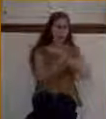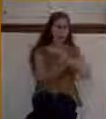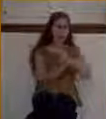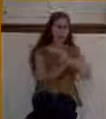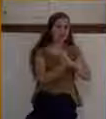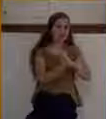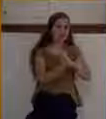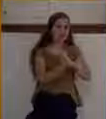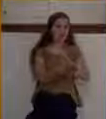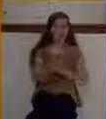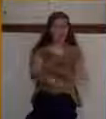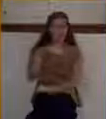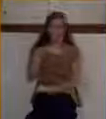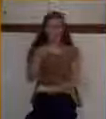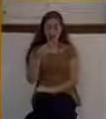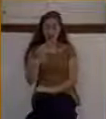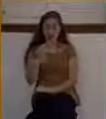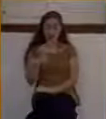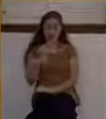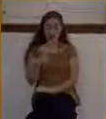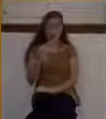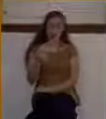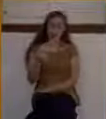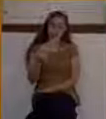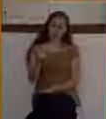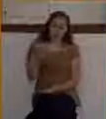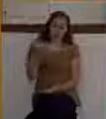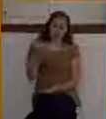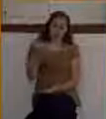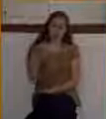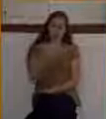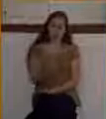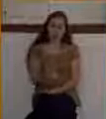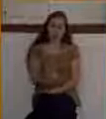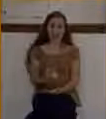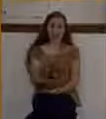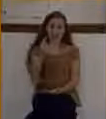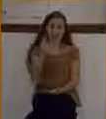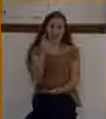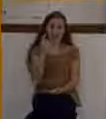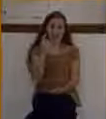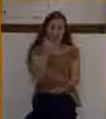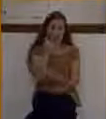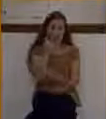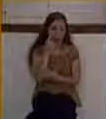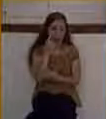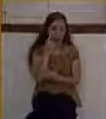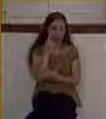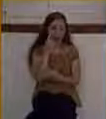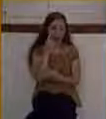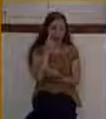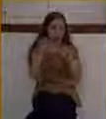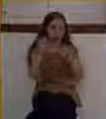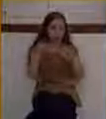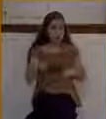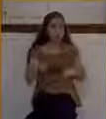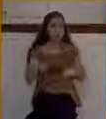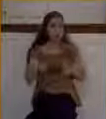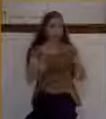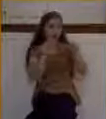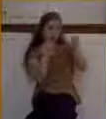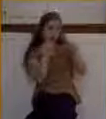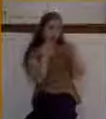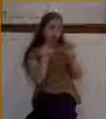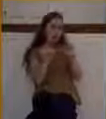he admitted, that the eye with all of its inimitable contrivances could have been formed by natural selection